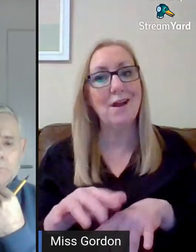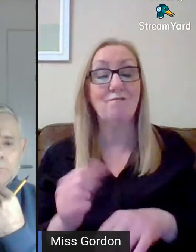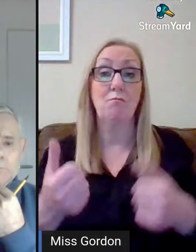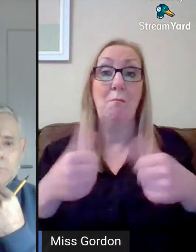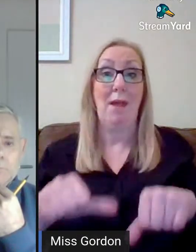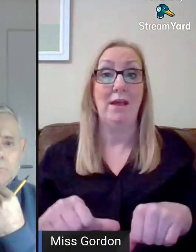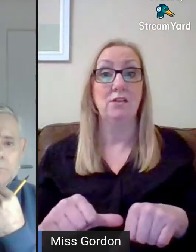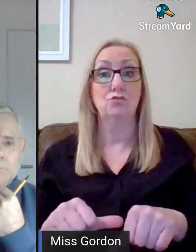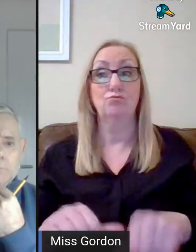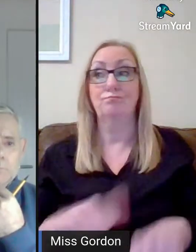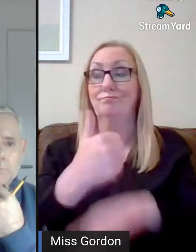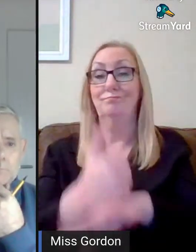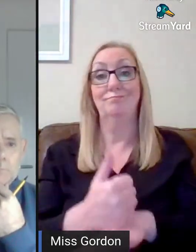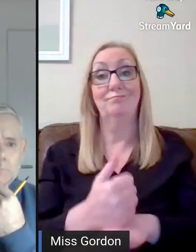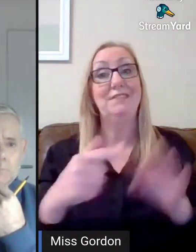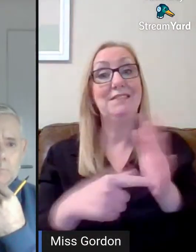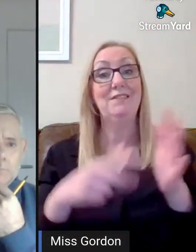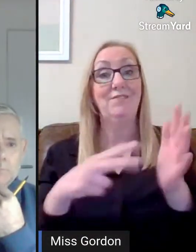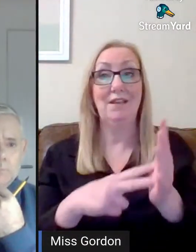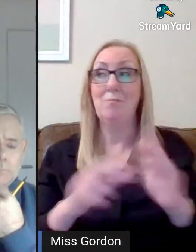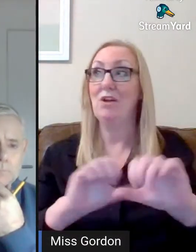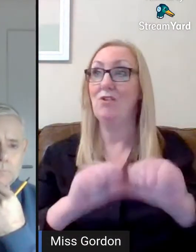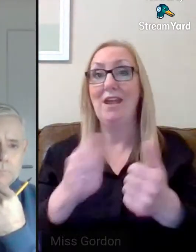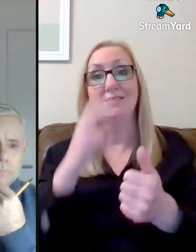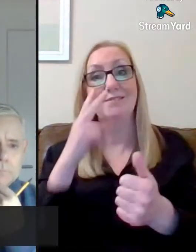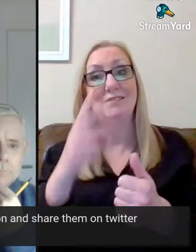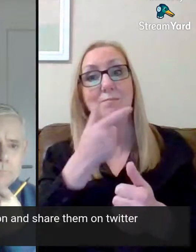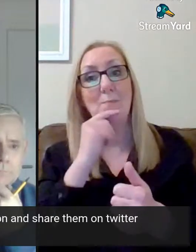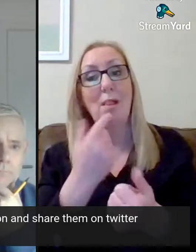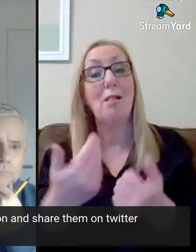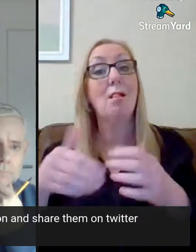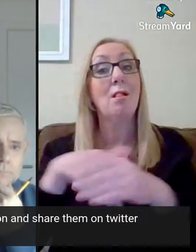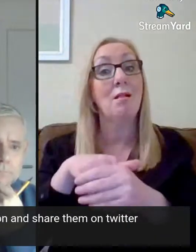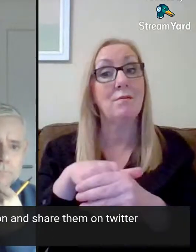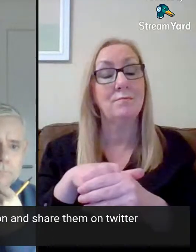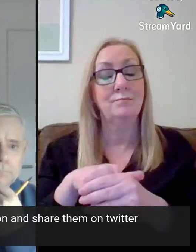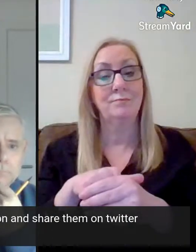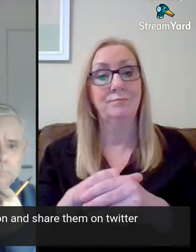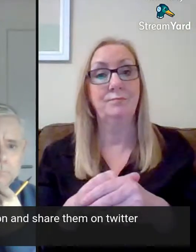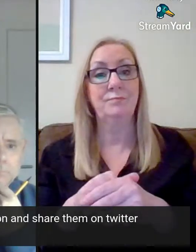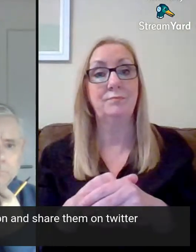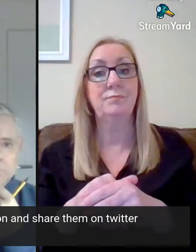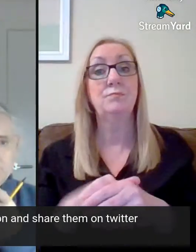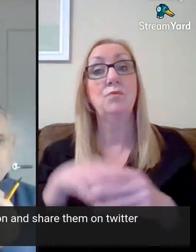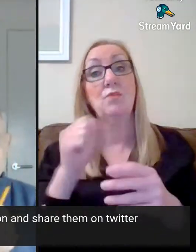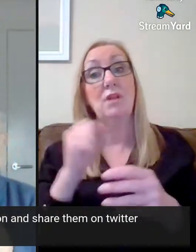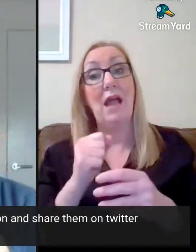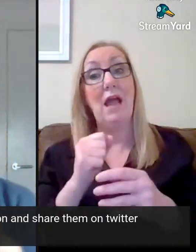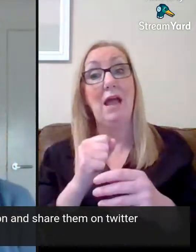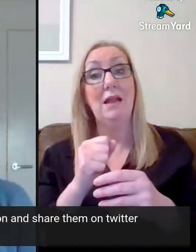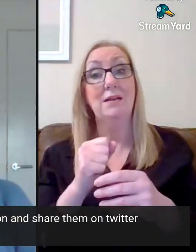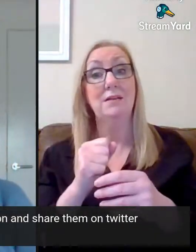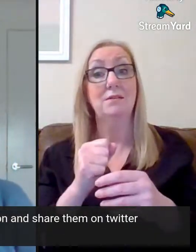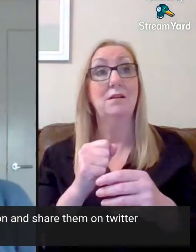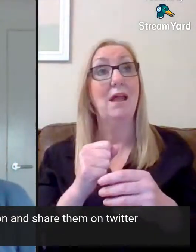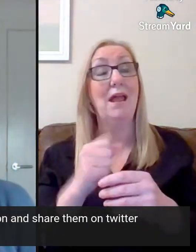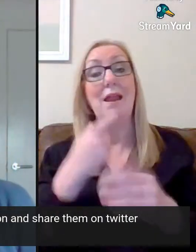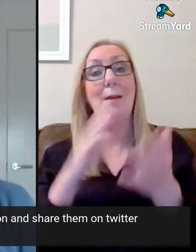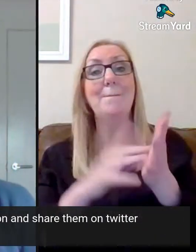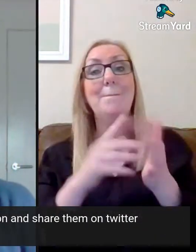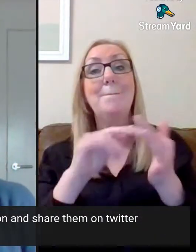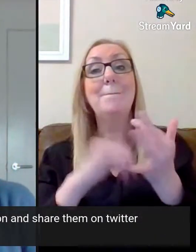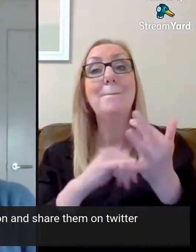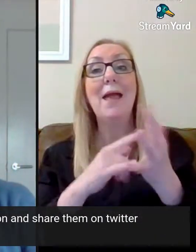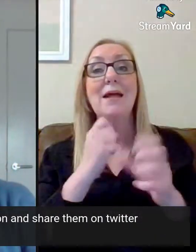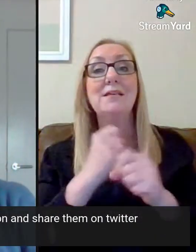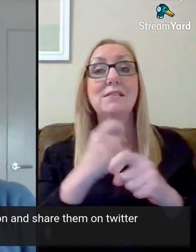set up on your TV, it would be great to see people taking part. So you can send your messages on the Twitter feed, and if you put